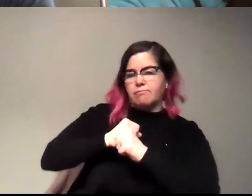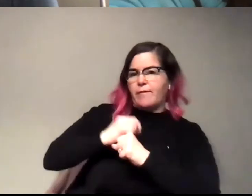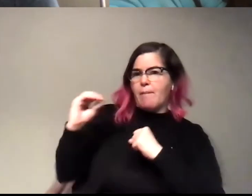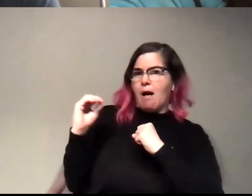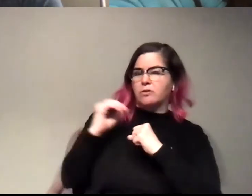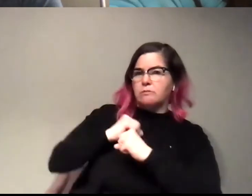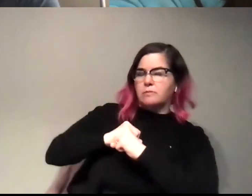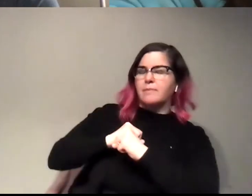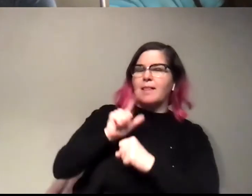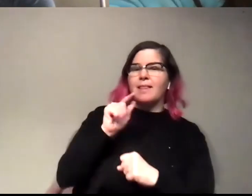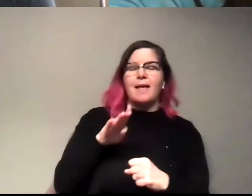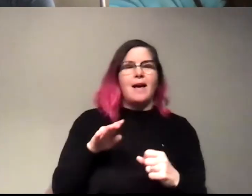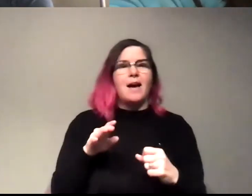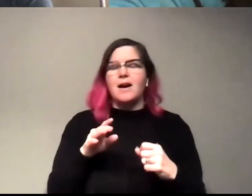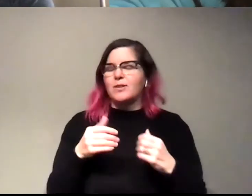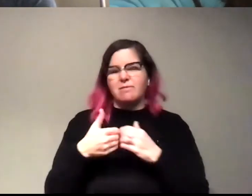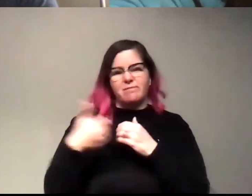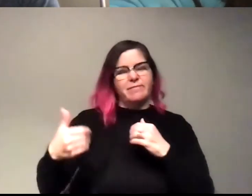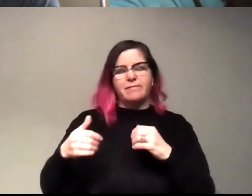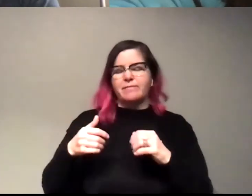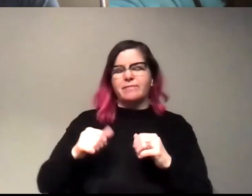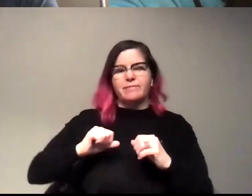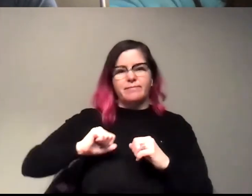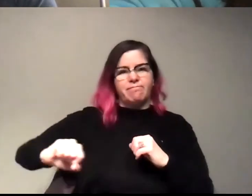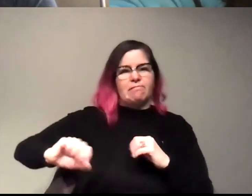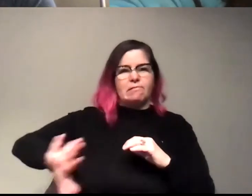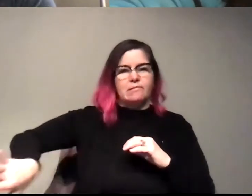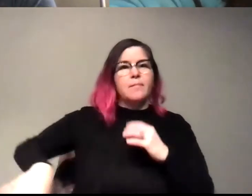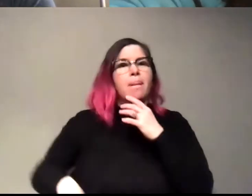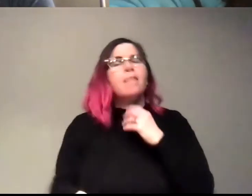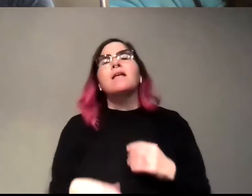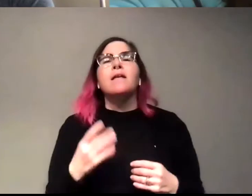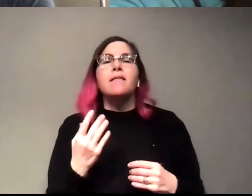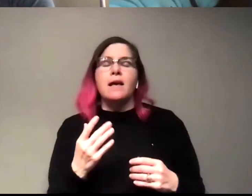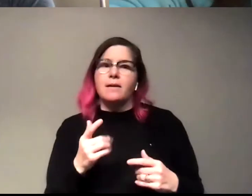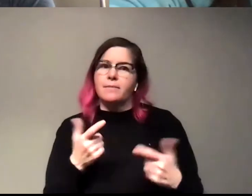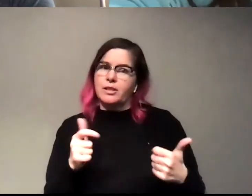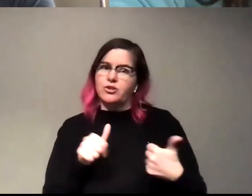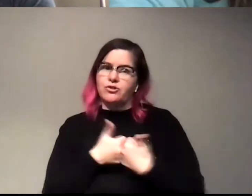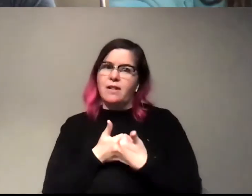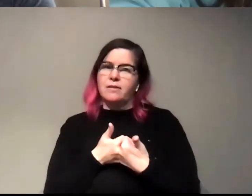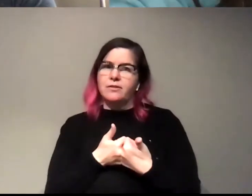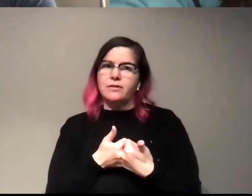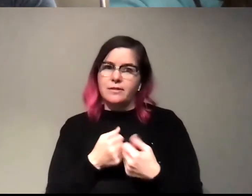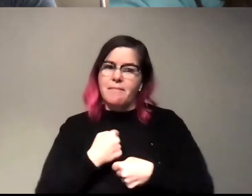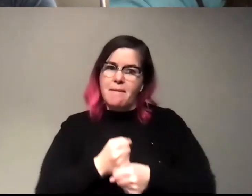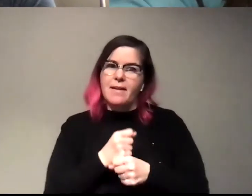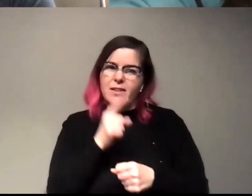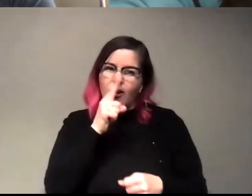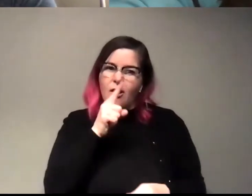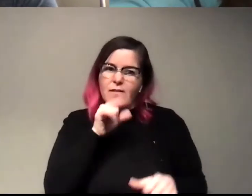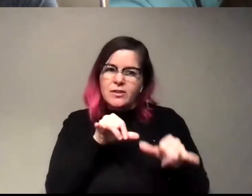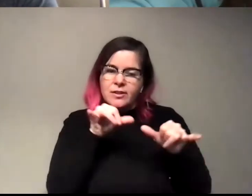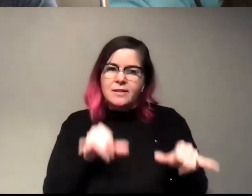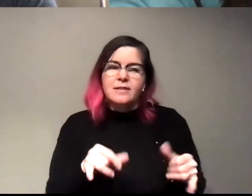lab, we just got to keep them away from it. Right. So, and like, that's one of the big challenges also in making these artificial systems